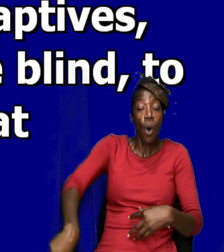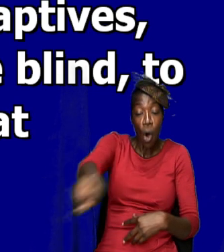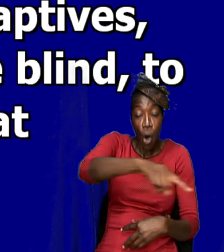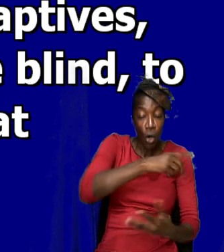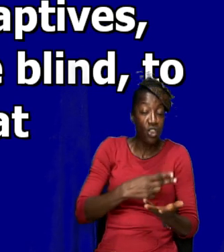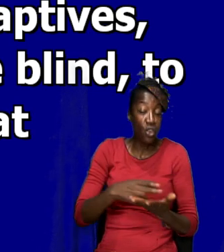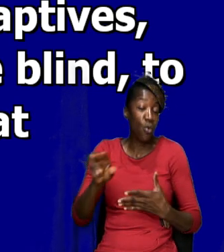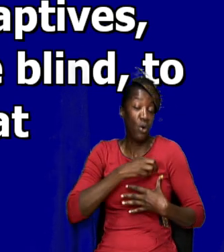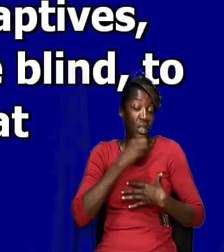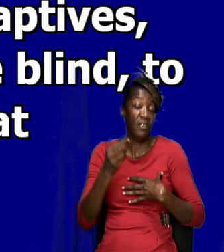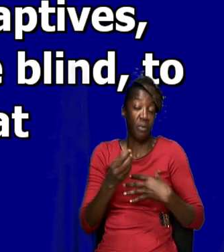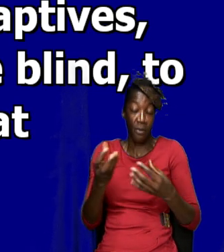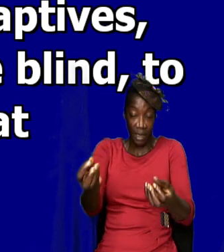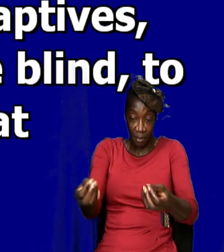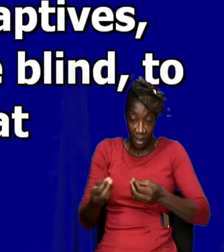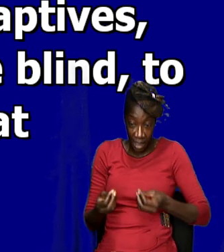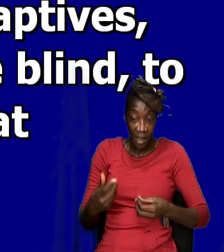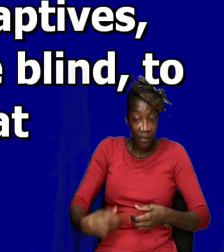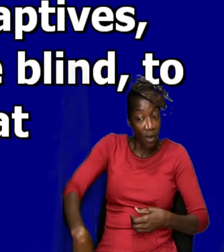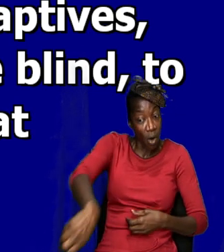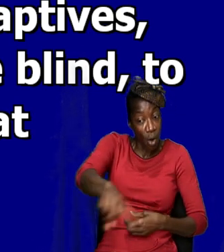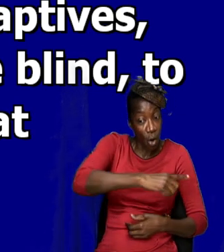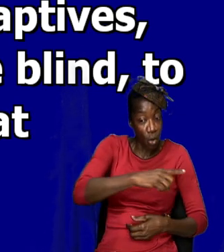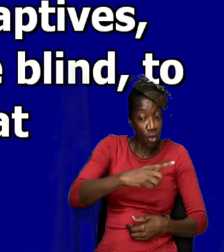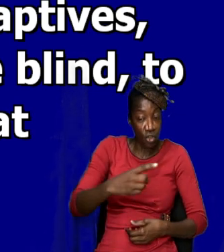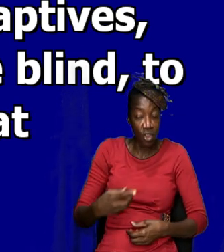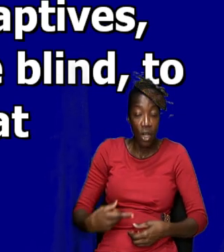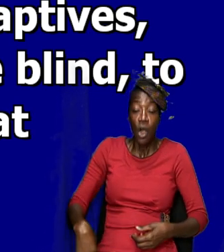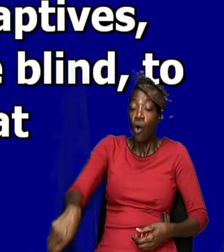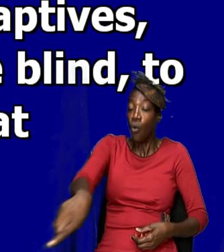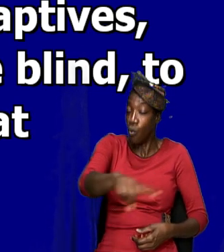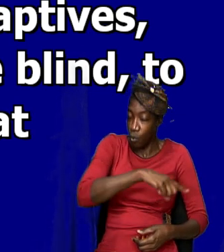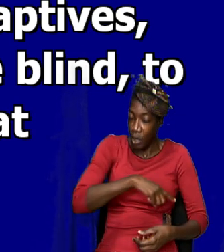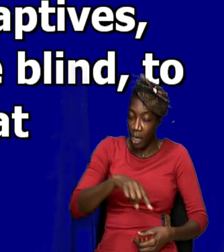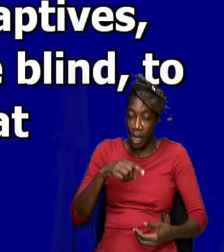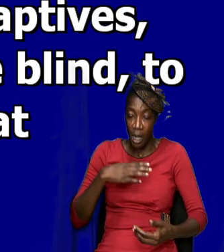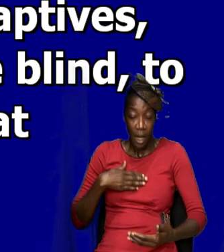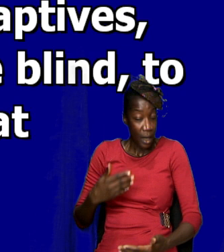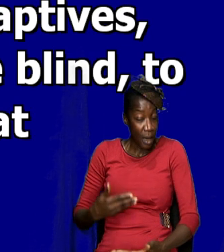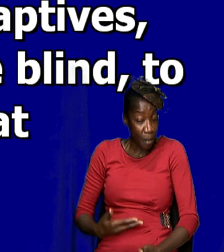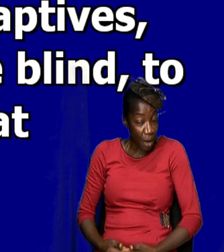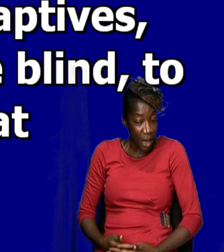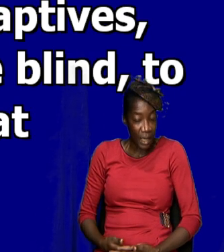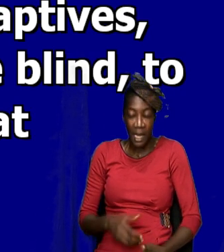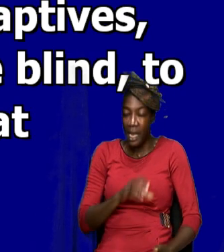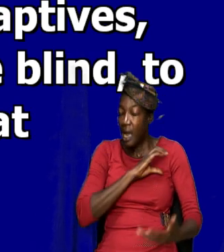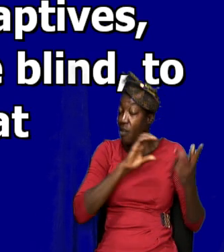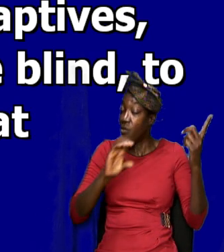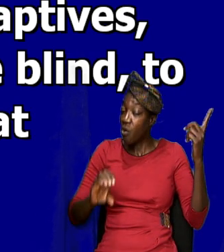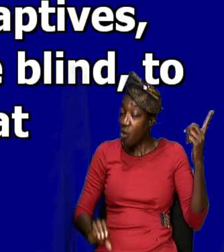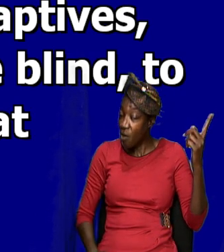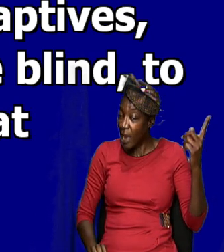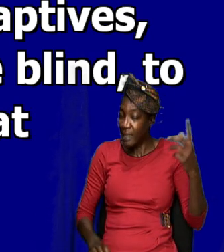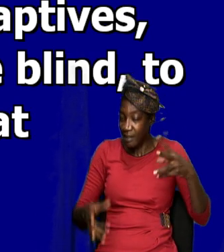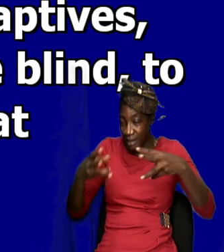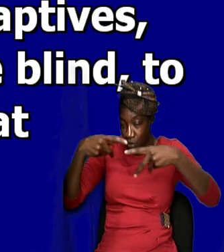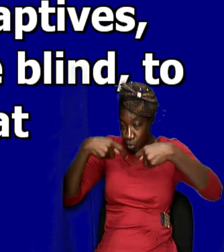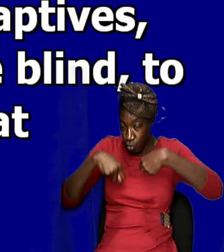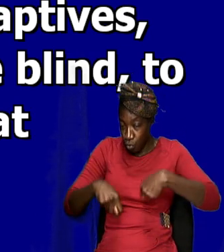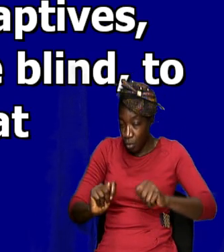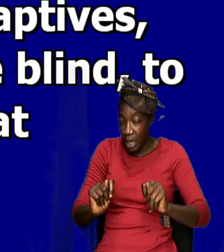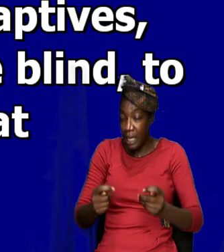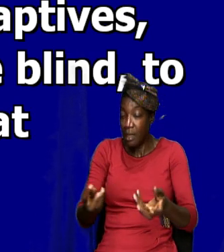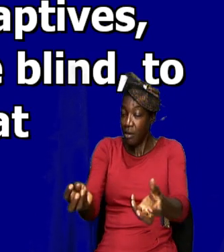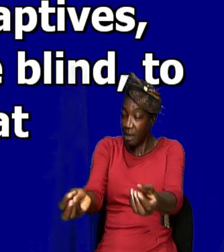Ghost that he has given us. And so, we are the body of Christ and he is now trying to accomplish